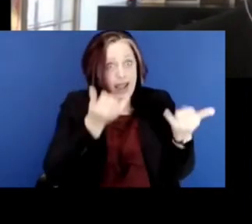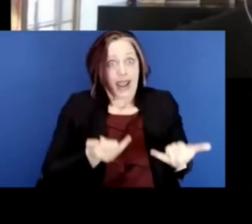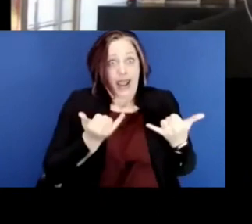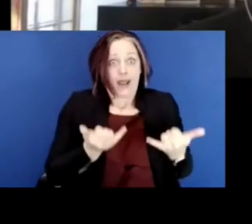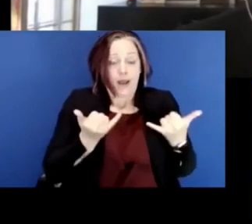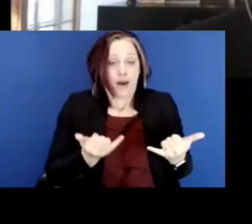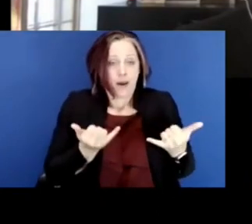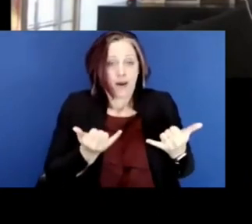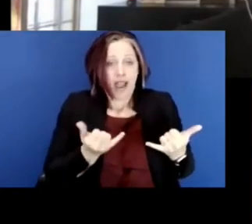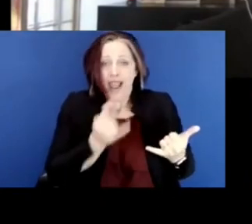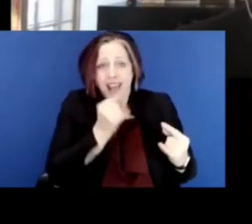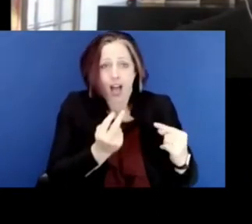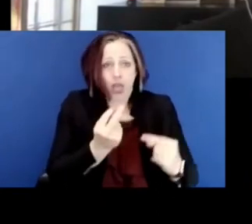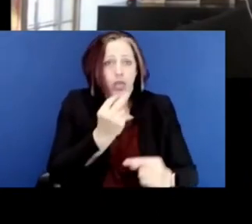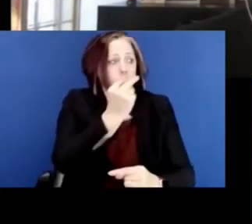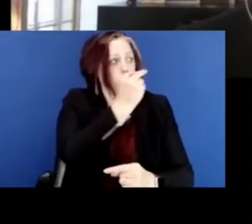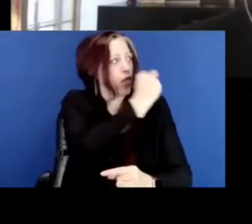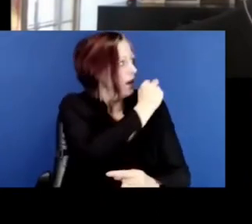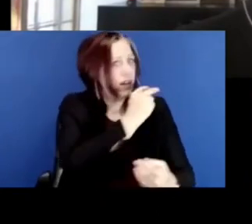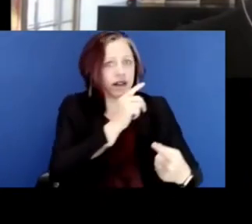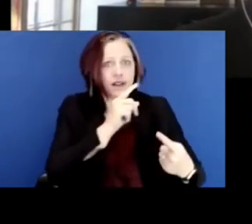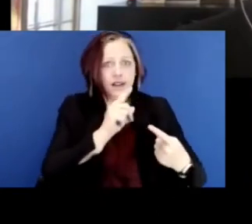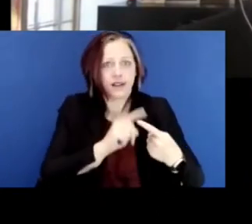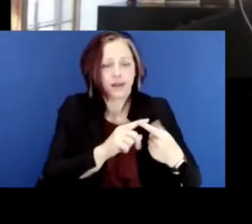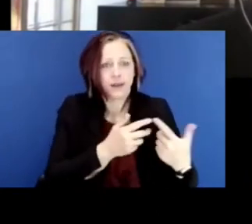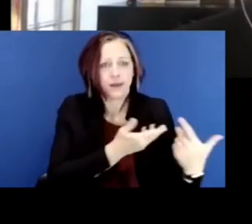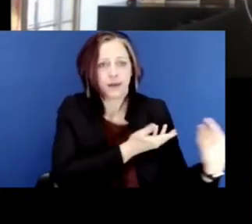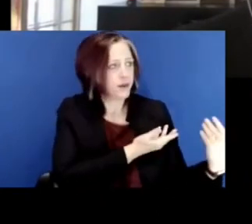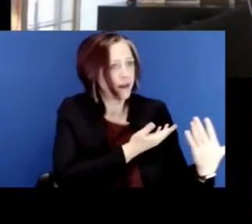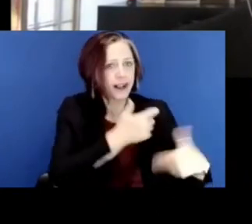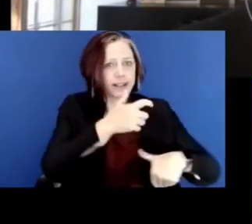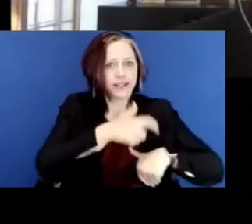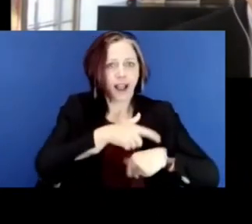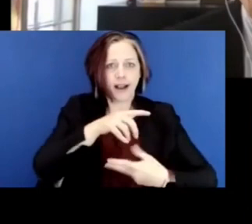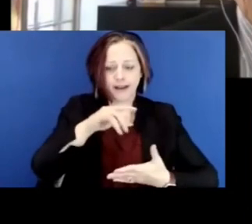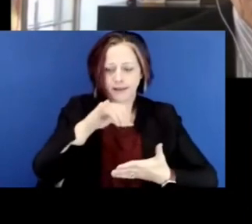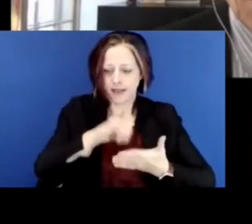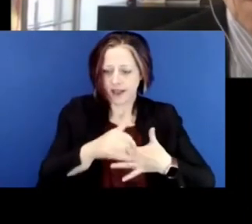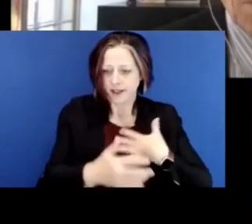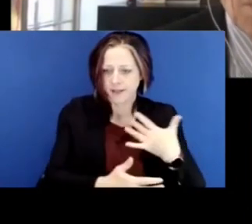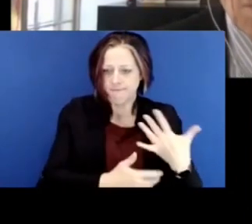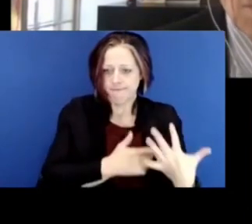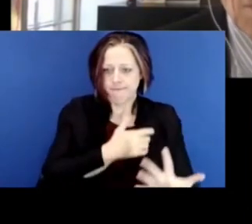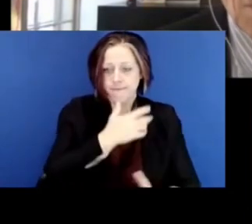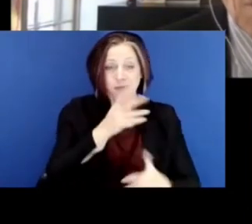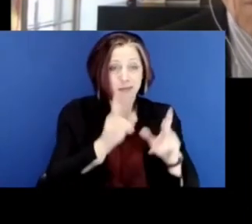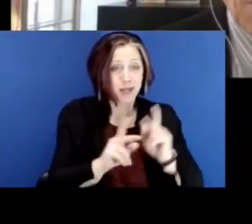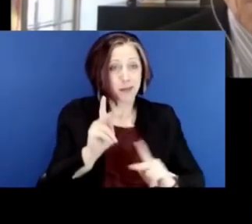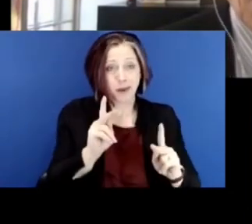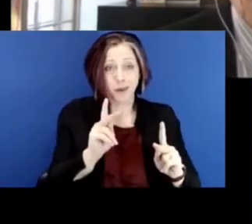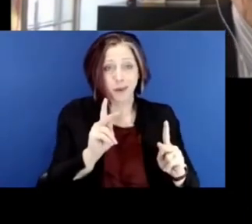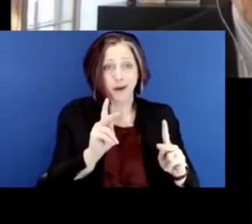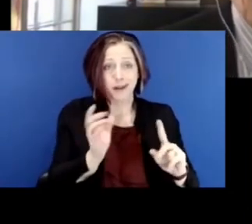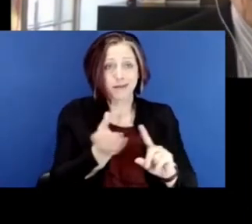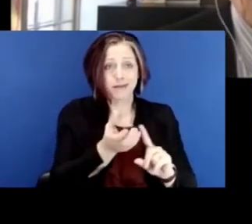and not looking back to a time when people were held in